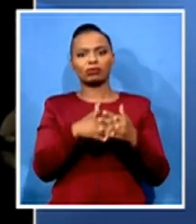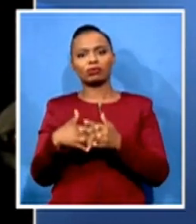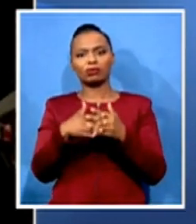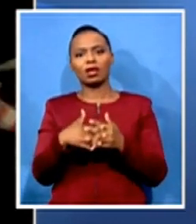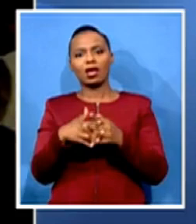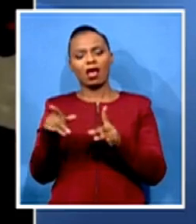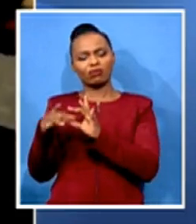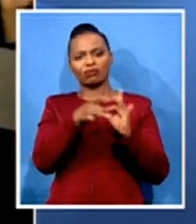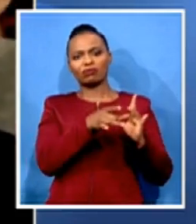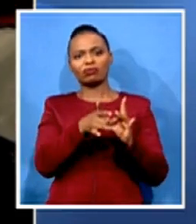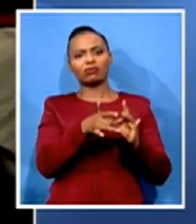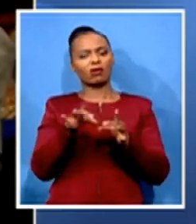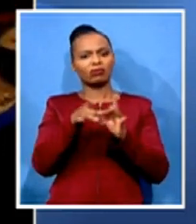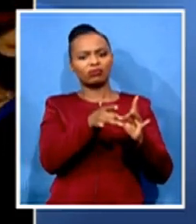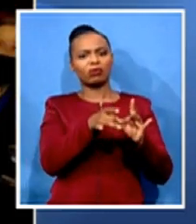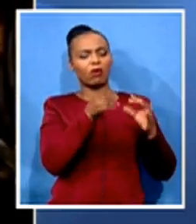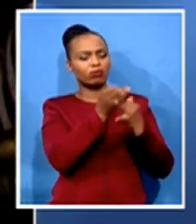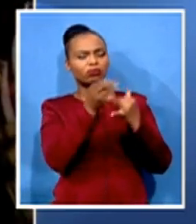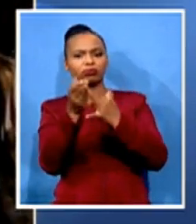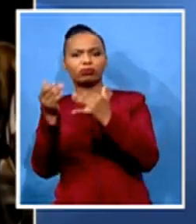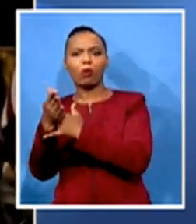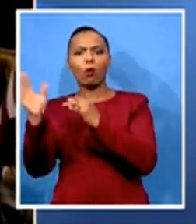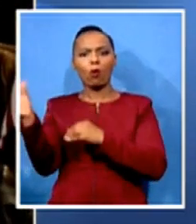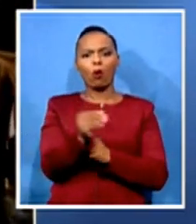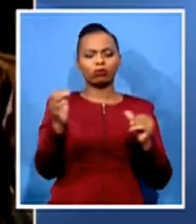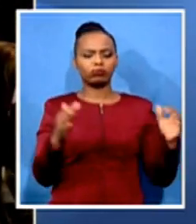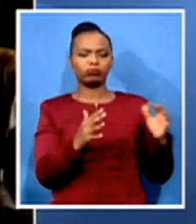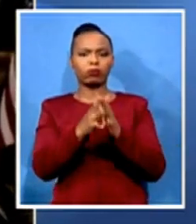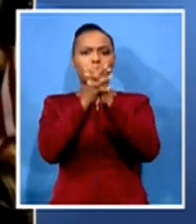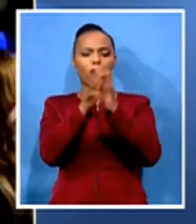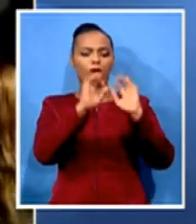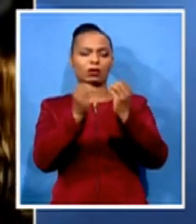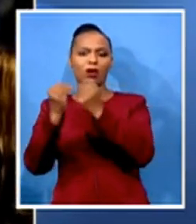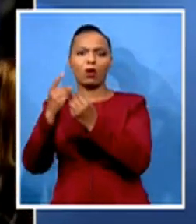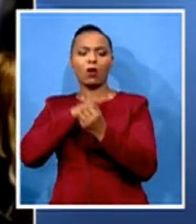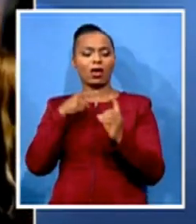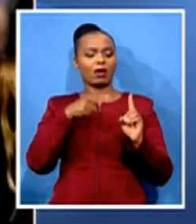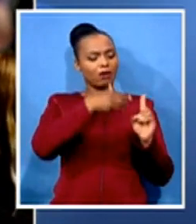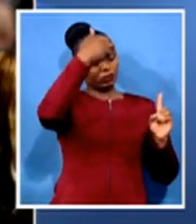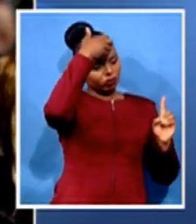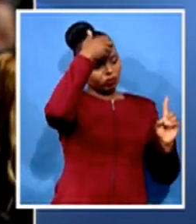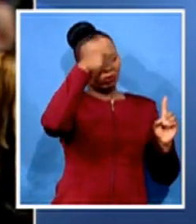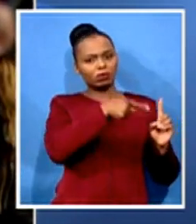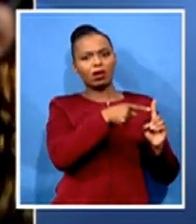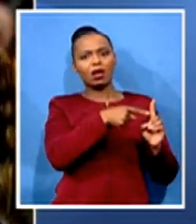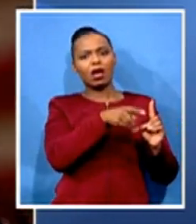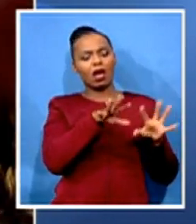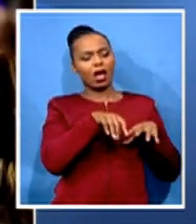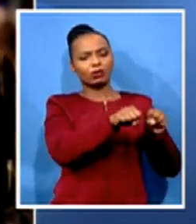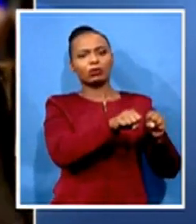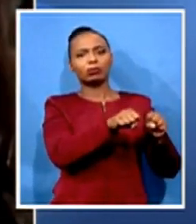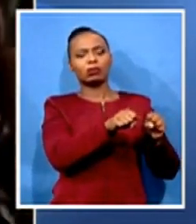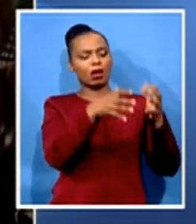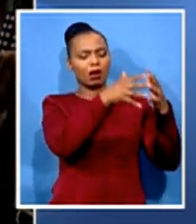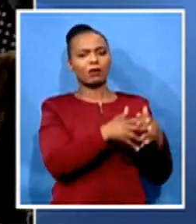Because what Donald Trump did, he adopted America first. There's nothing wrong in